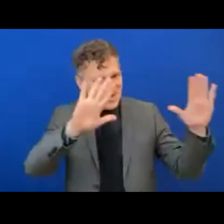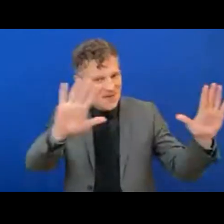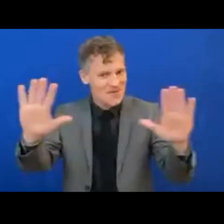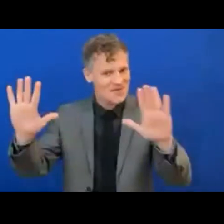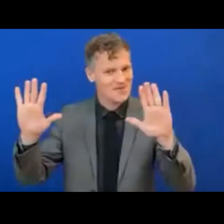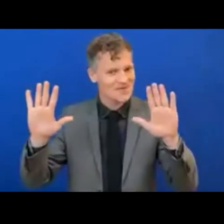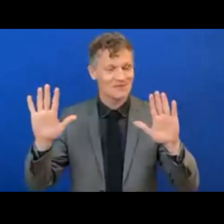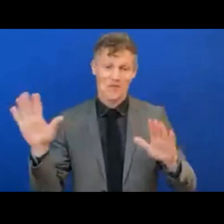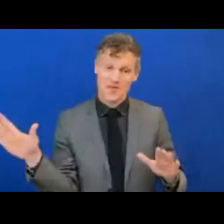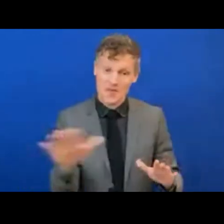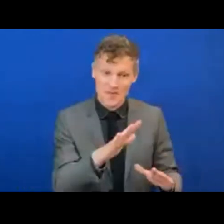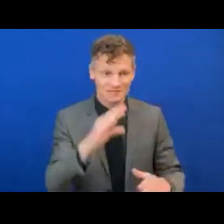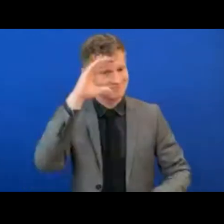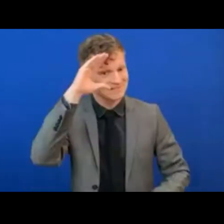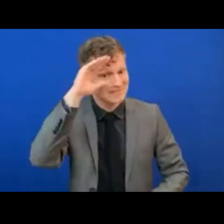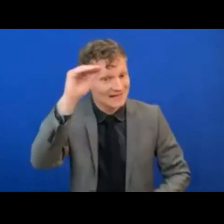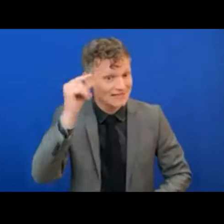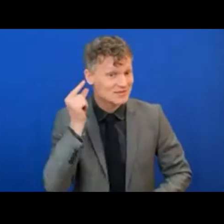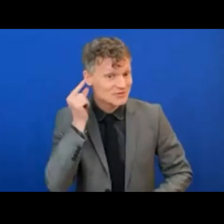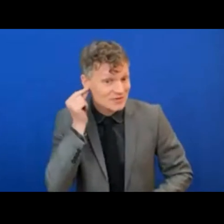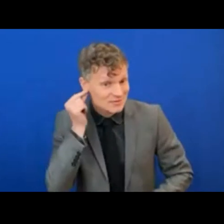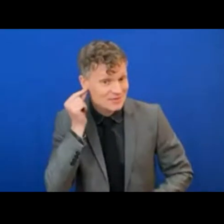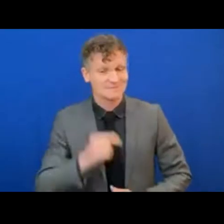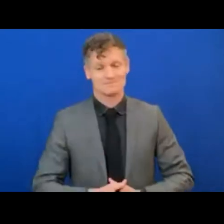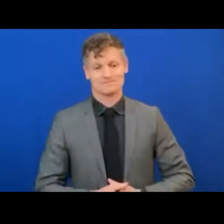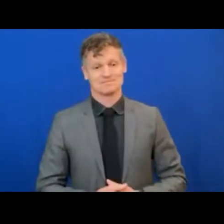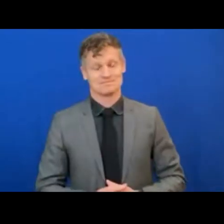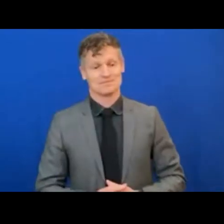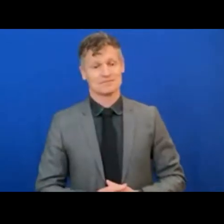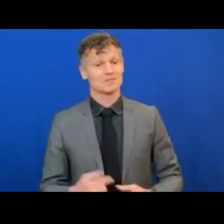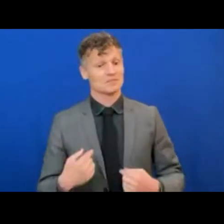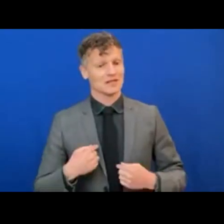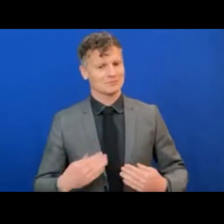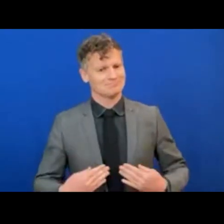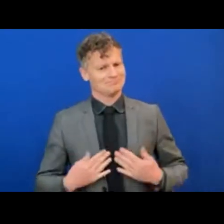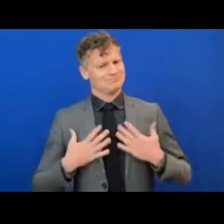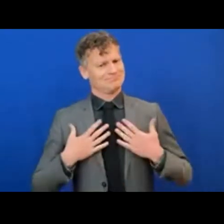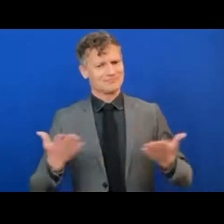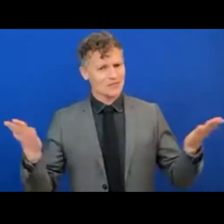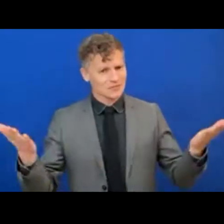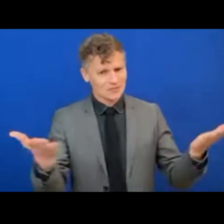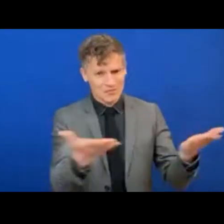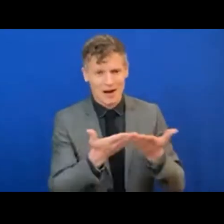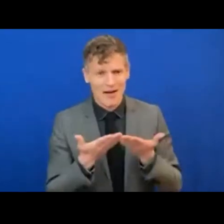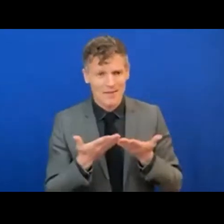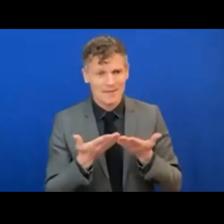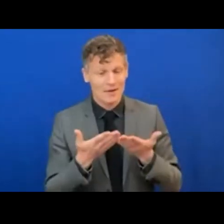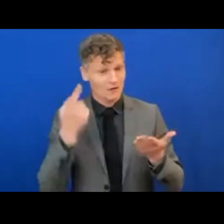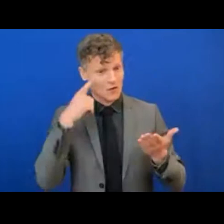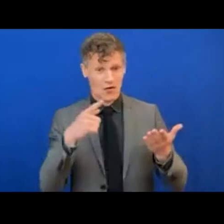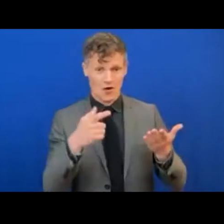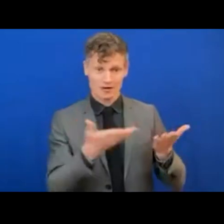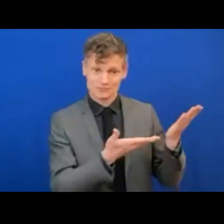gentlemen. It's with a great pleasure that I welcome you all as we open the road to add this series of